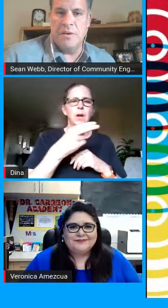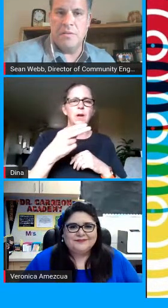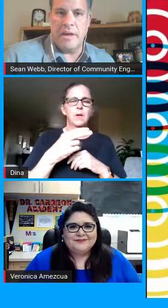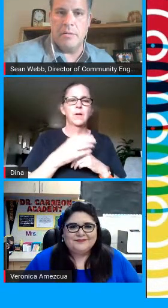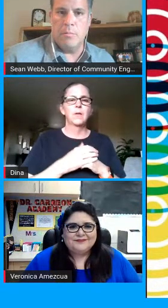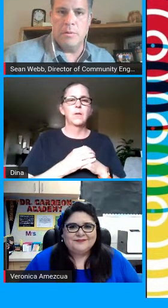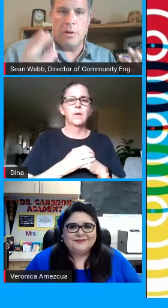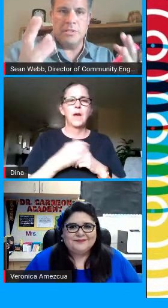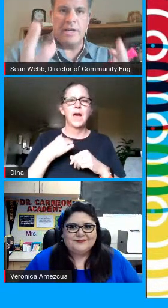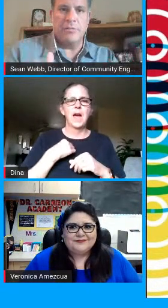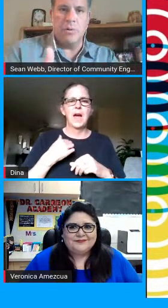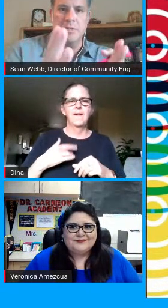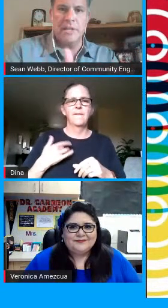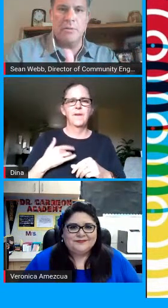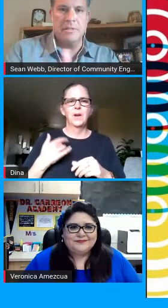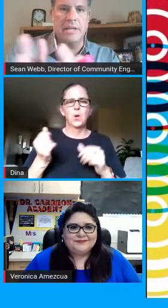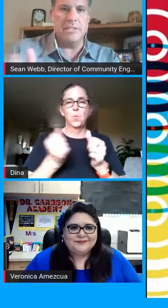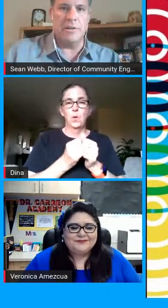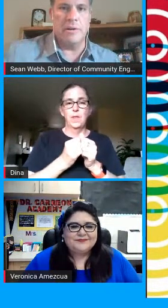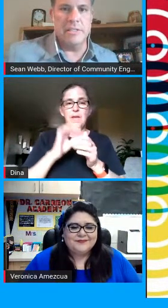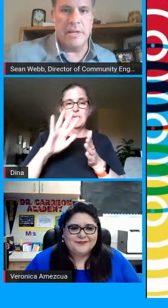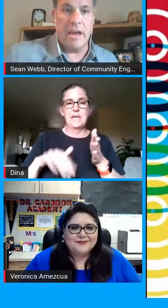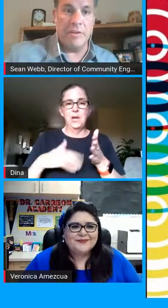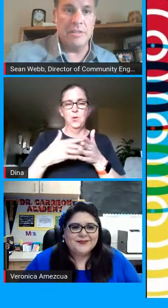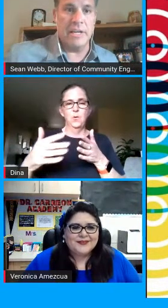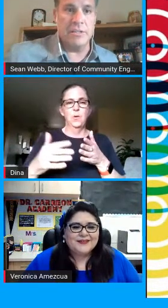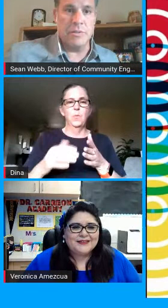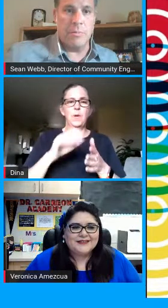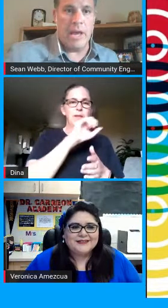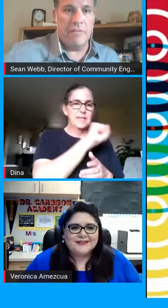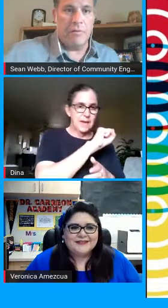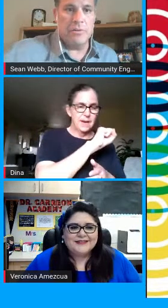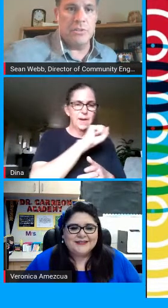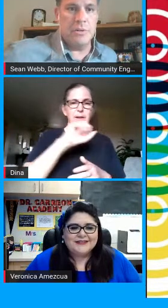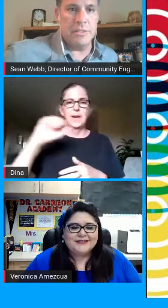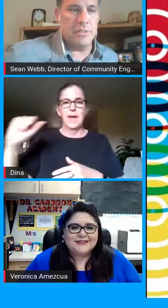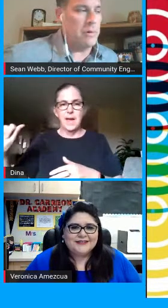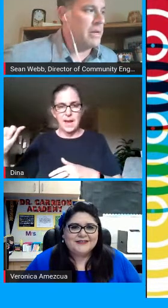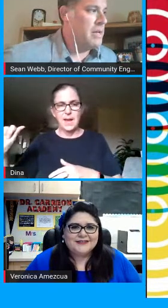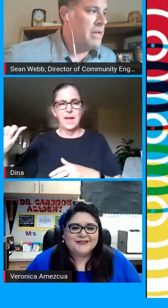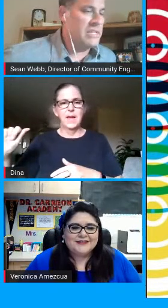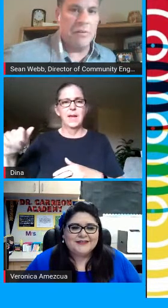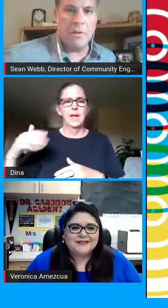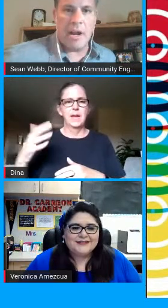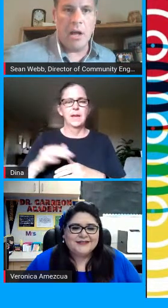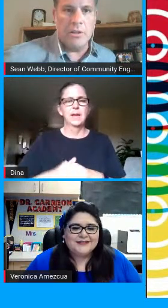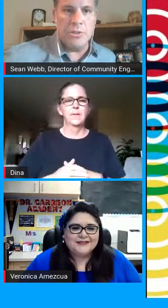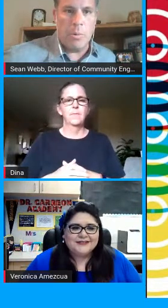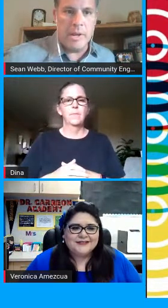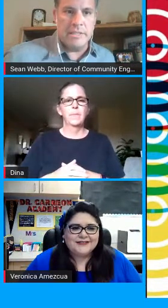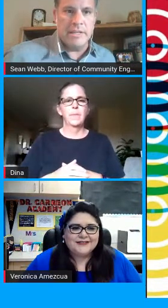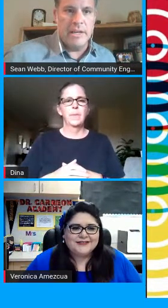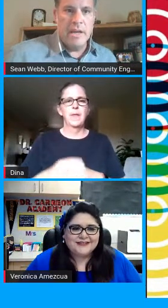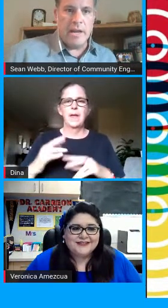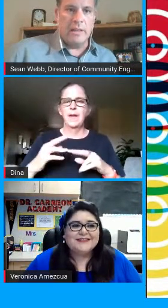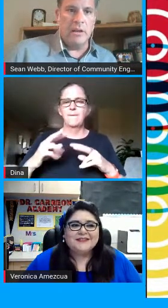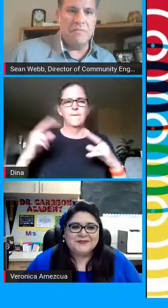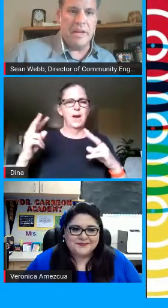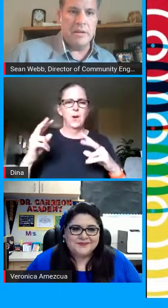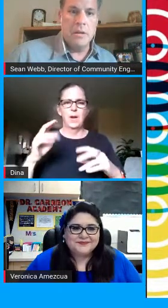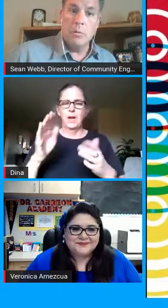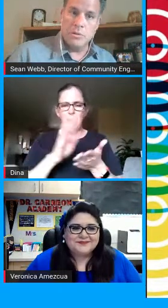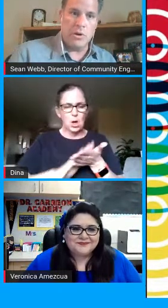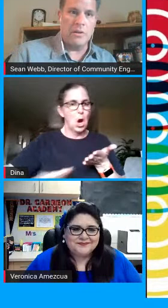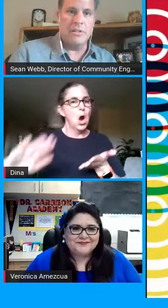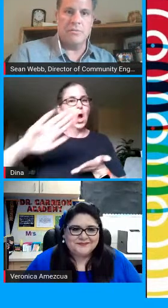i i feel that with our schedule going synchronous asynchronous and having the schedules that we have for our students this way it's very college oriented and i